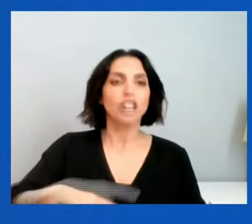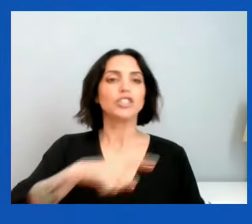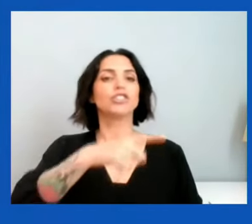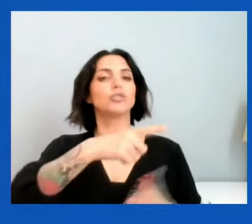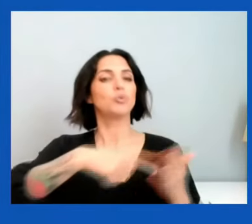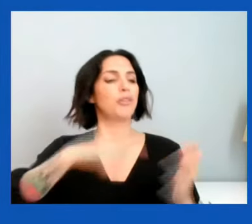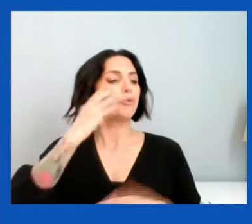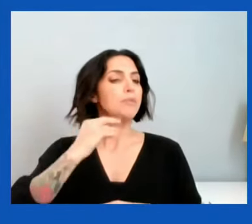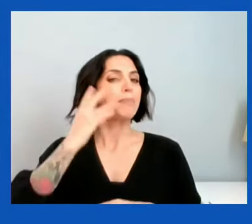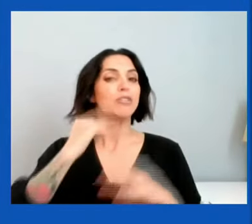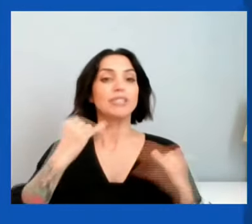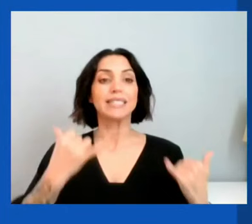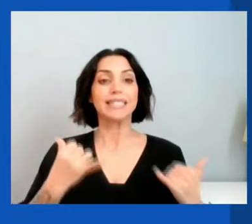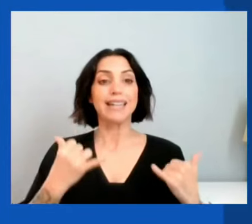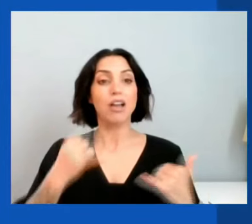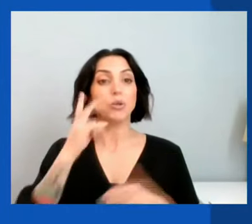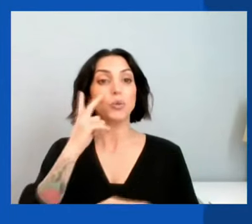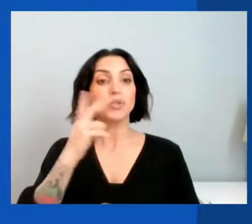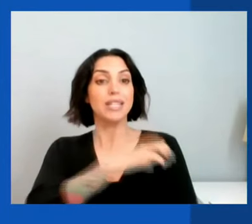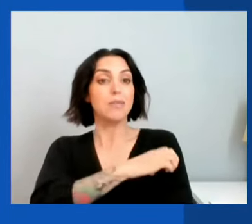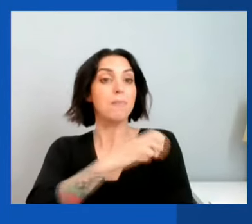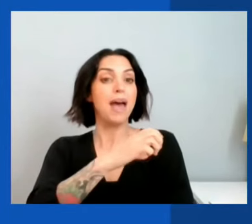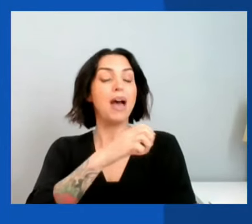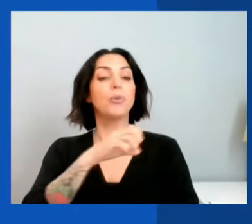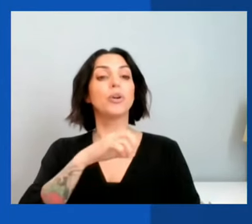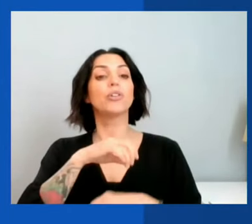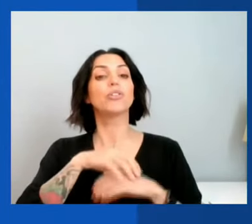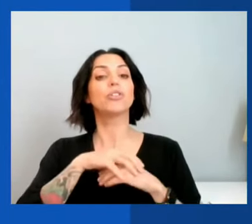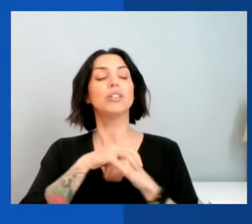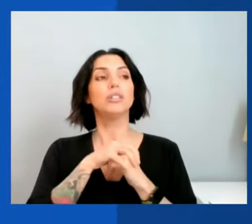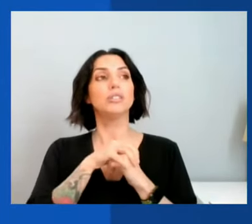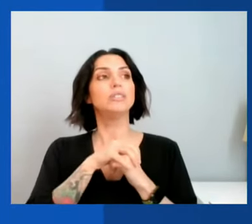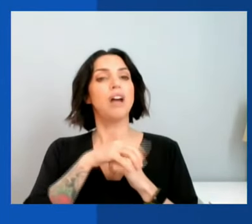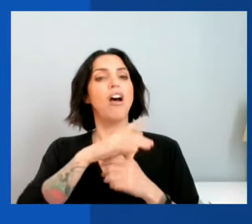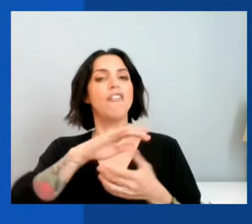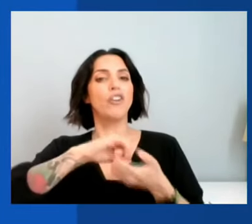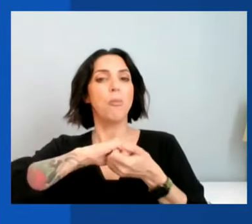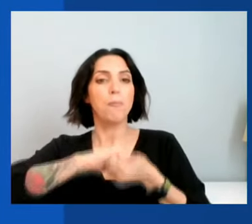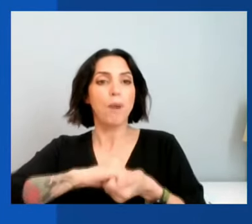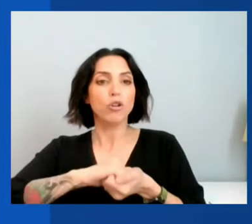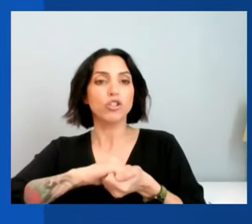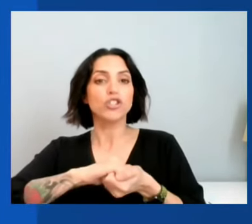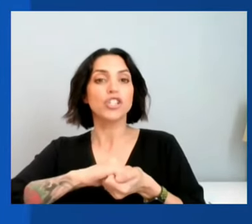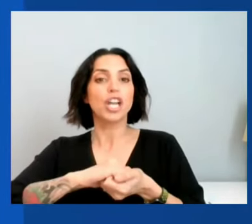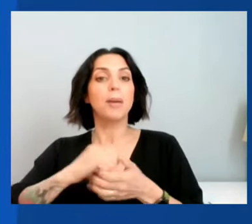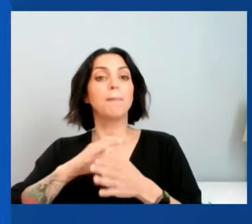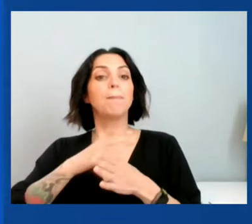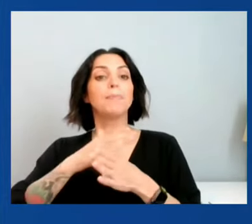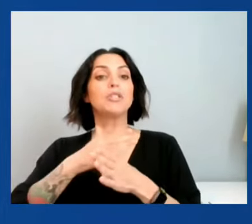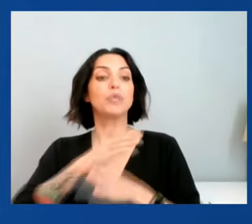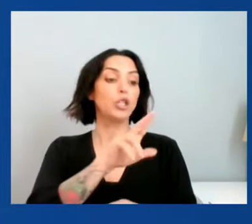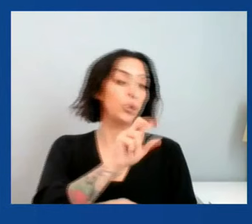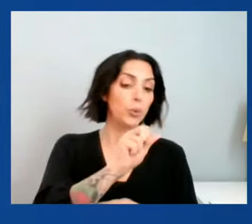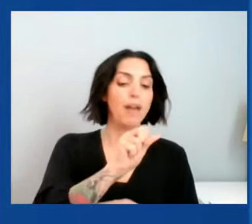the power of partnership between the United States and our allies and the